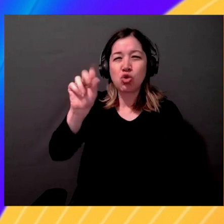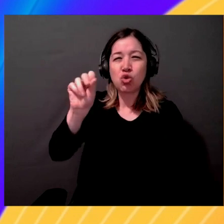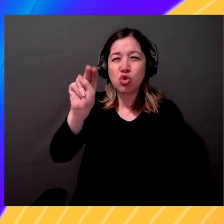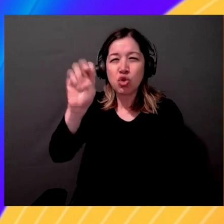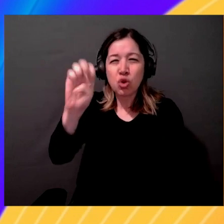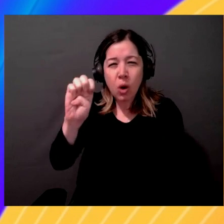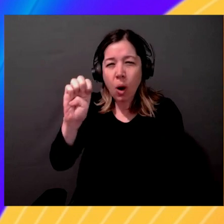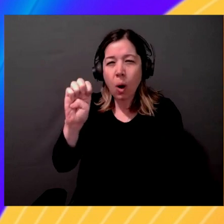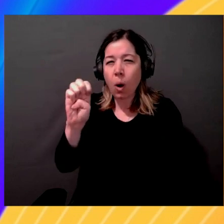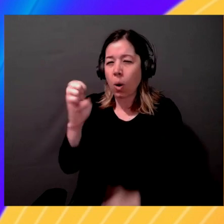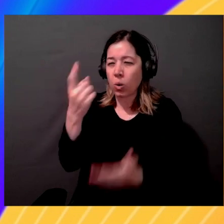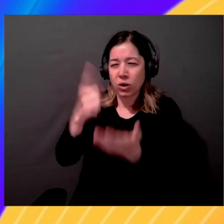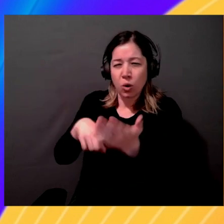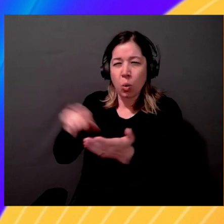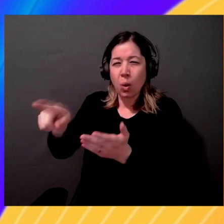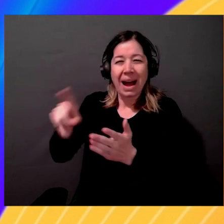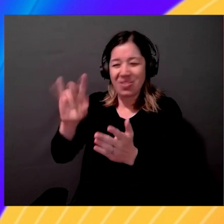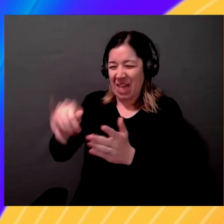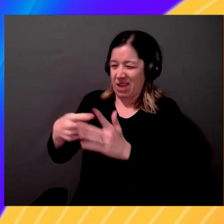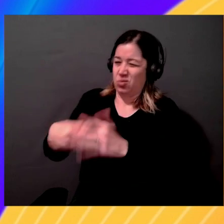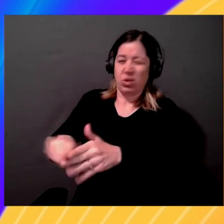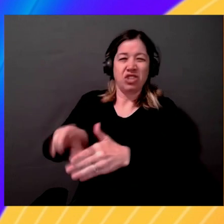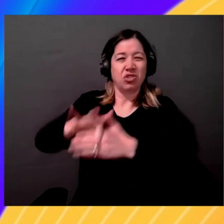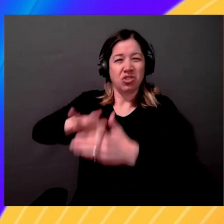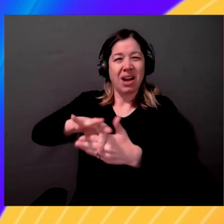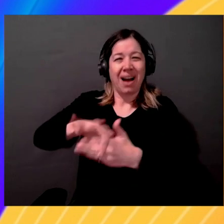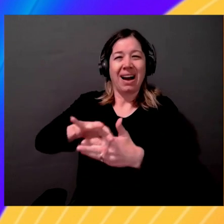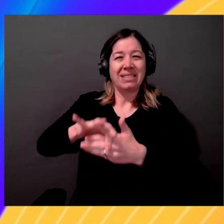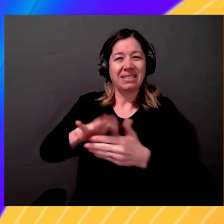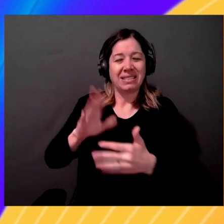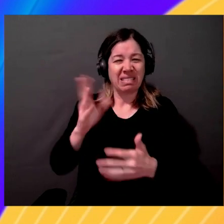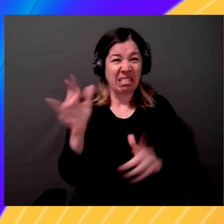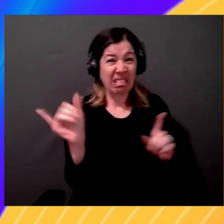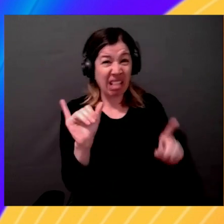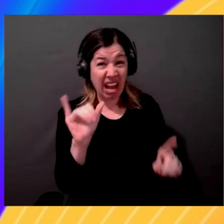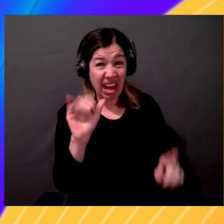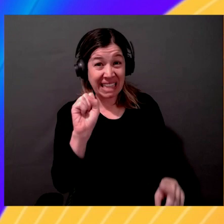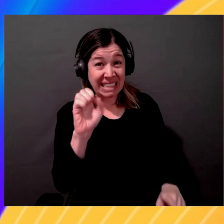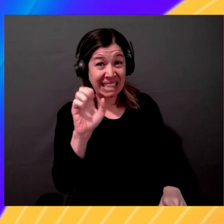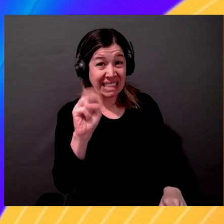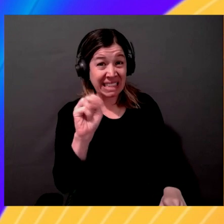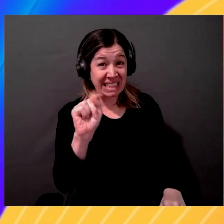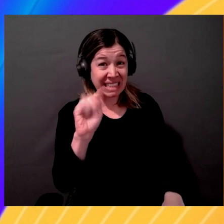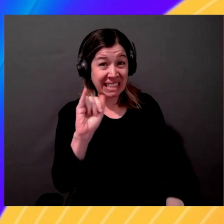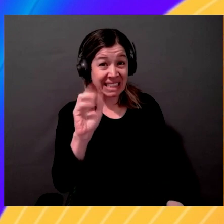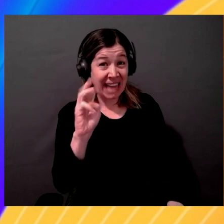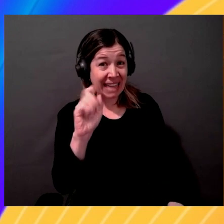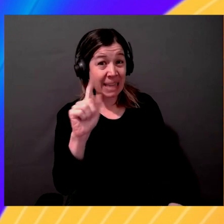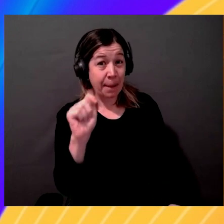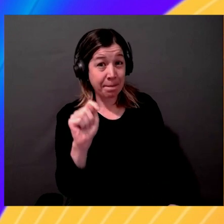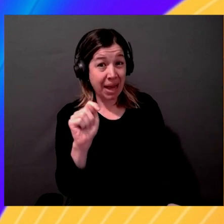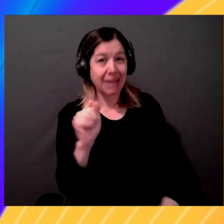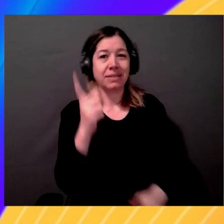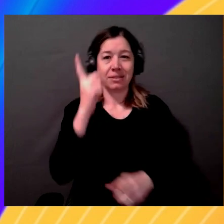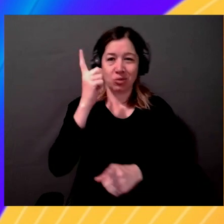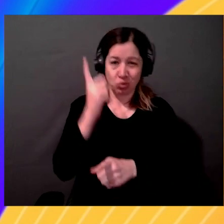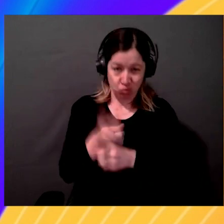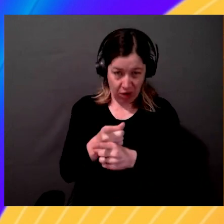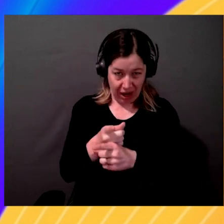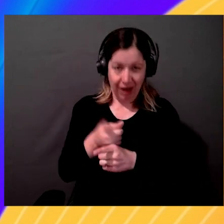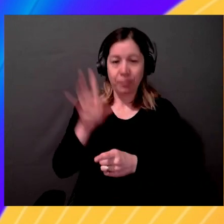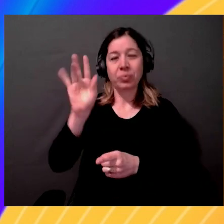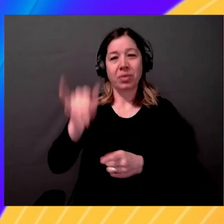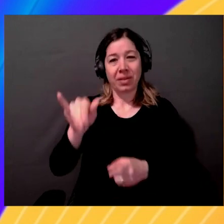and bringing that same. So almost like a sentiment there. Exactly. The sentiment as well as the tone and the approach that I want. If it's positive,